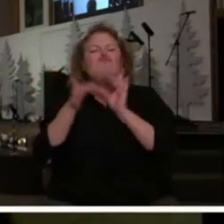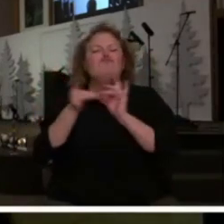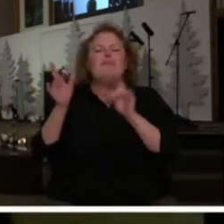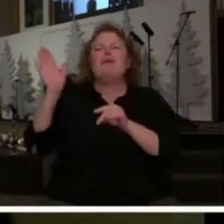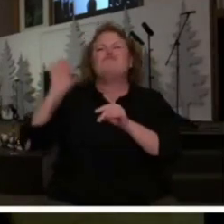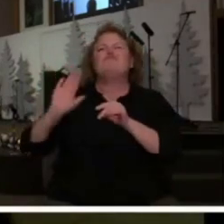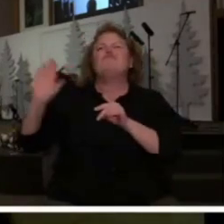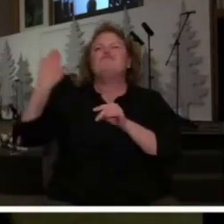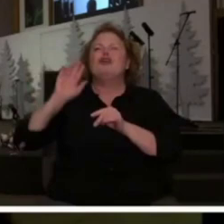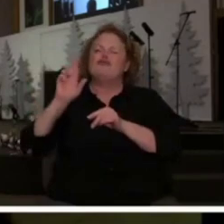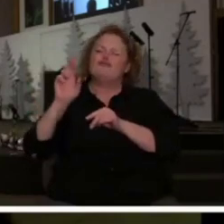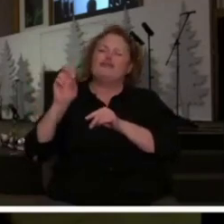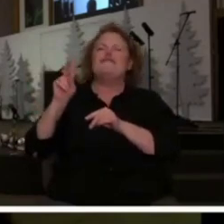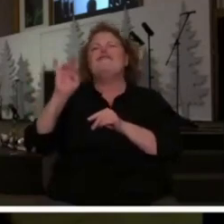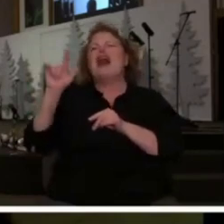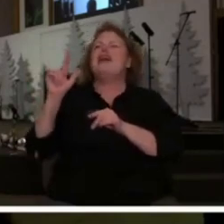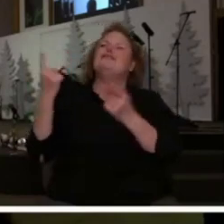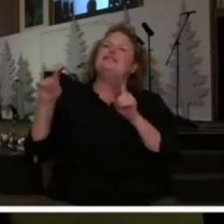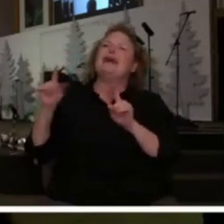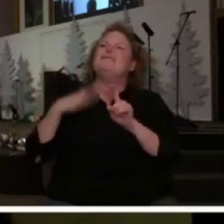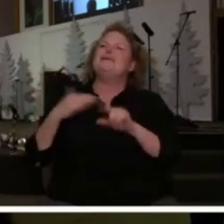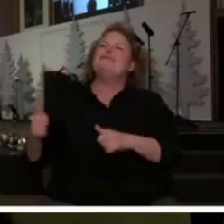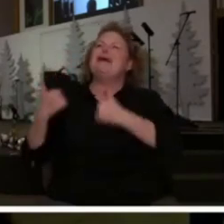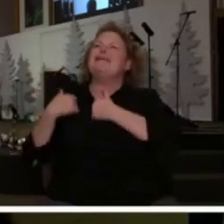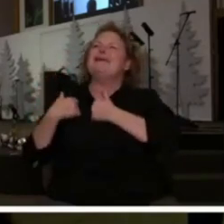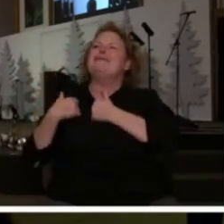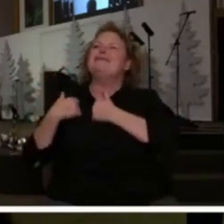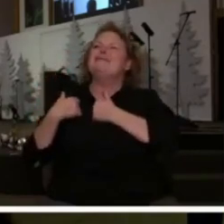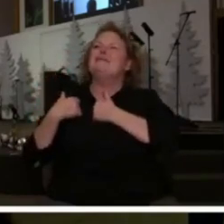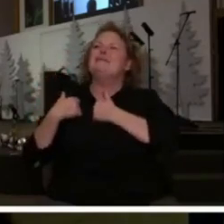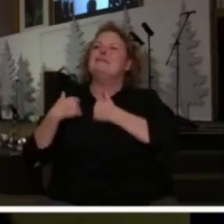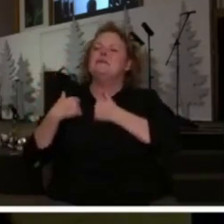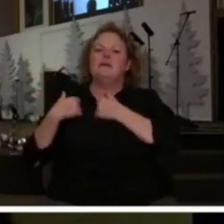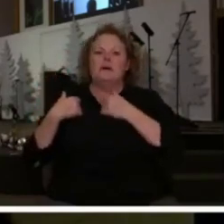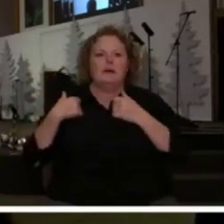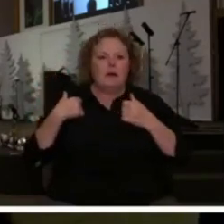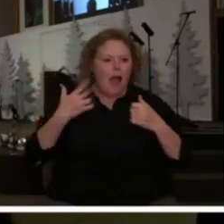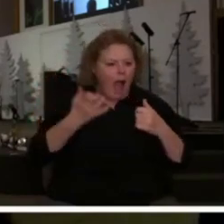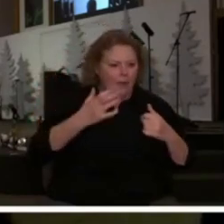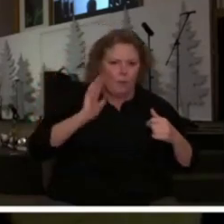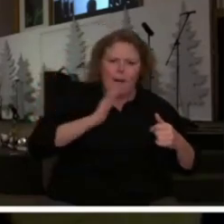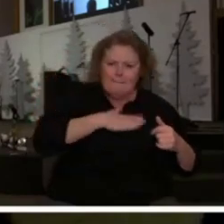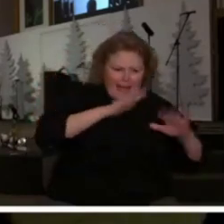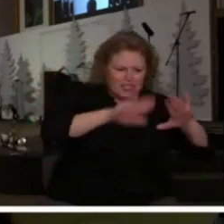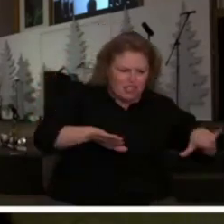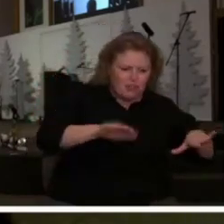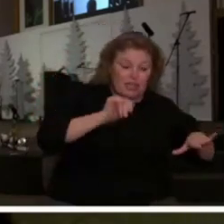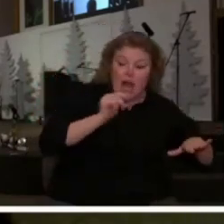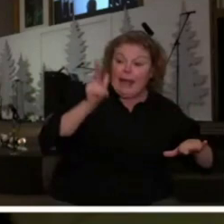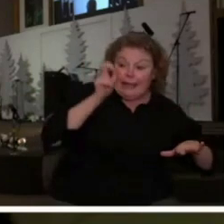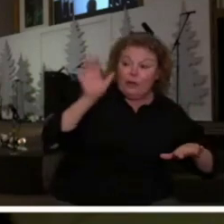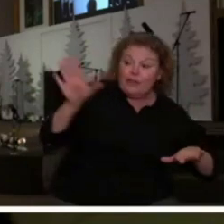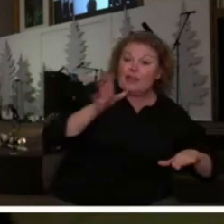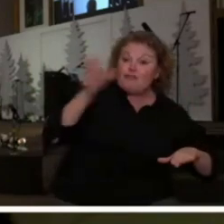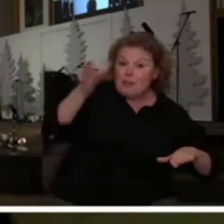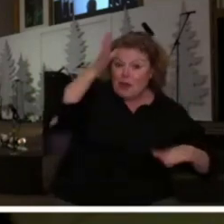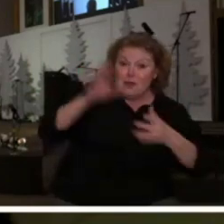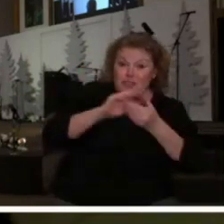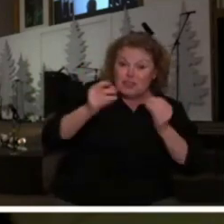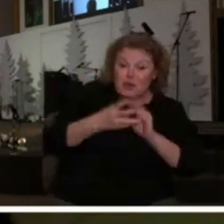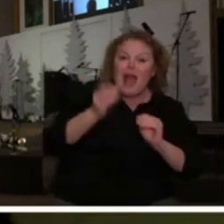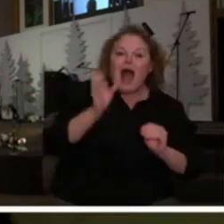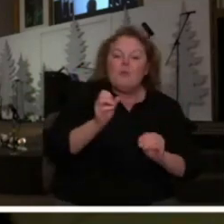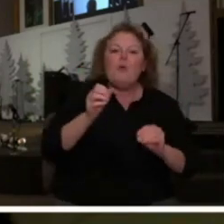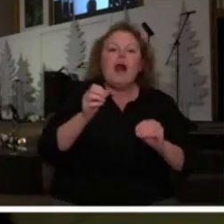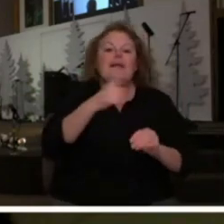I don't want my children and grandchildren to have to listen to our stories I want them to experience it because we prayed it in ourselves